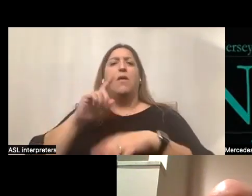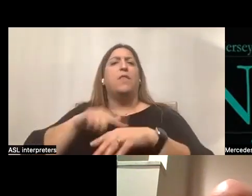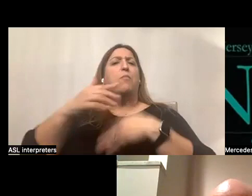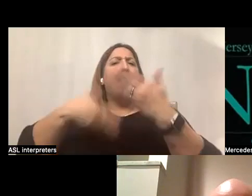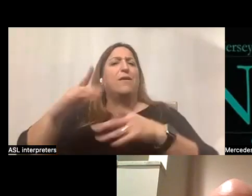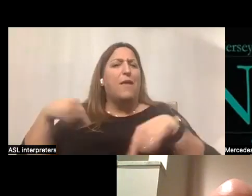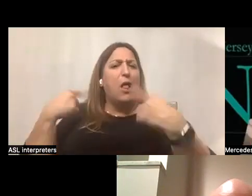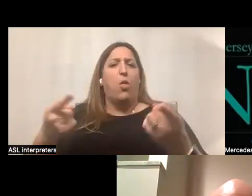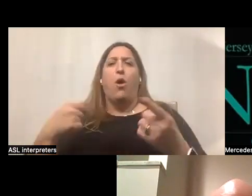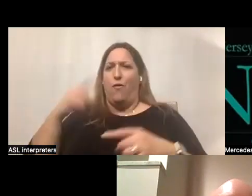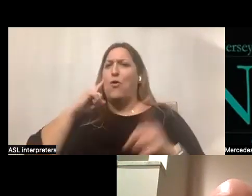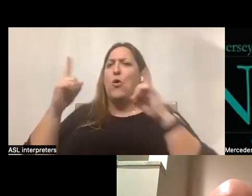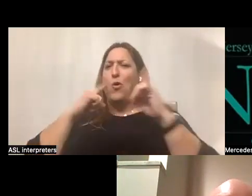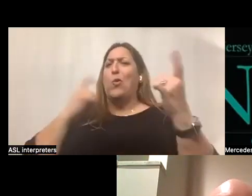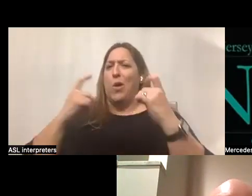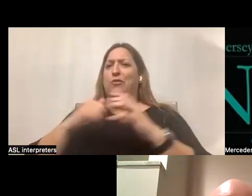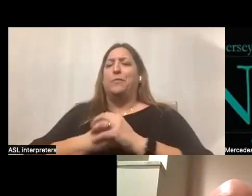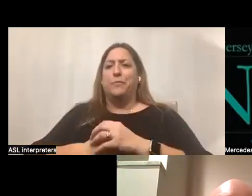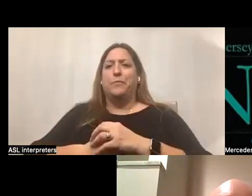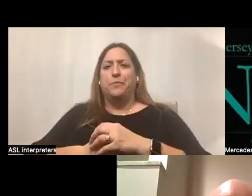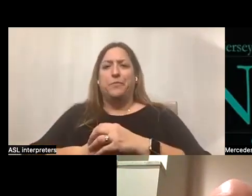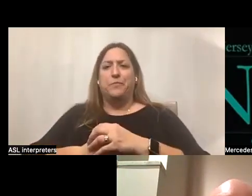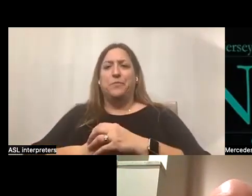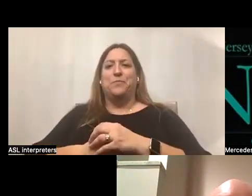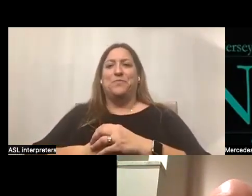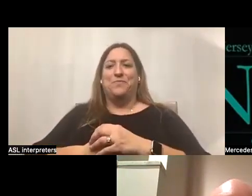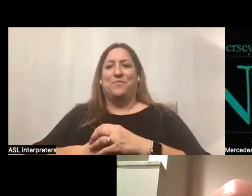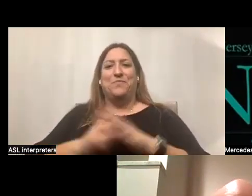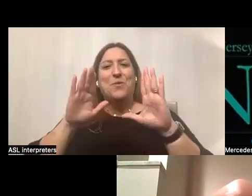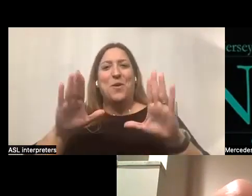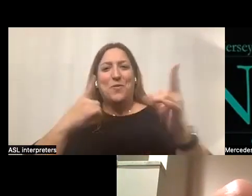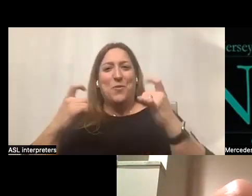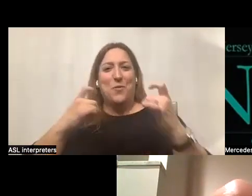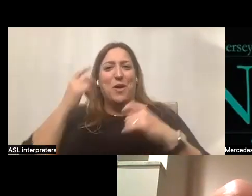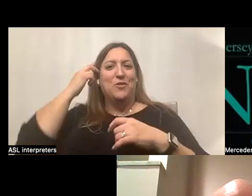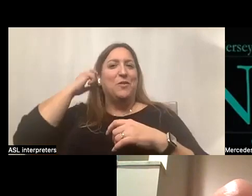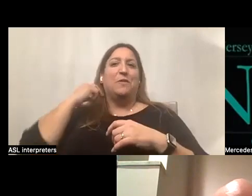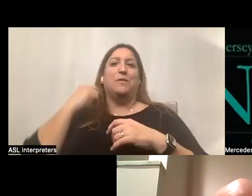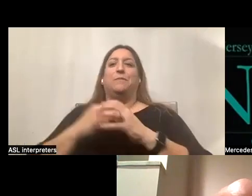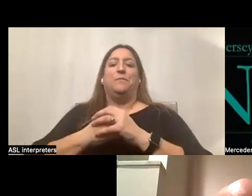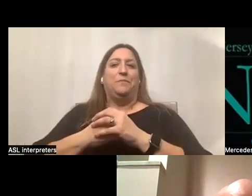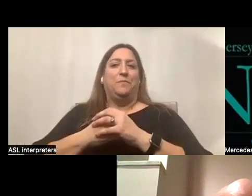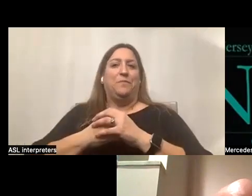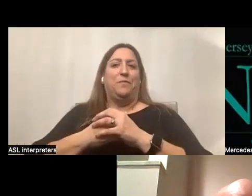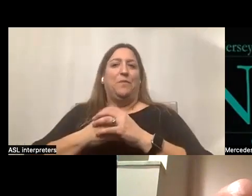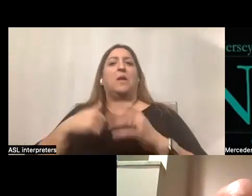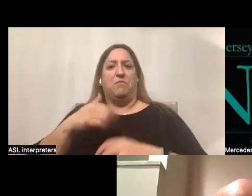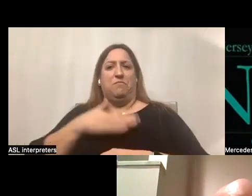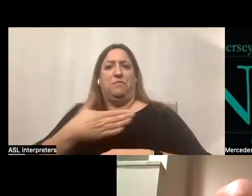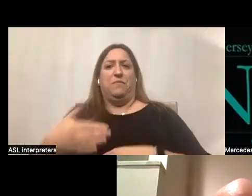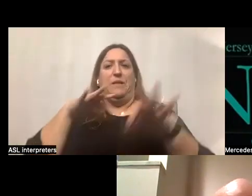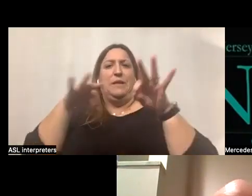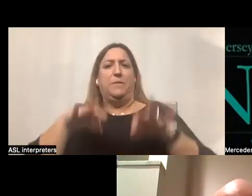that question out there. Okay. What a wonderful question to ask, Mercedes. And I'm more than happy to explain